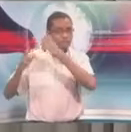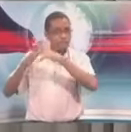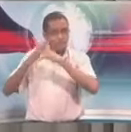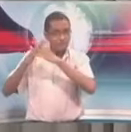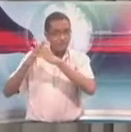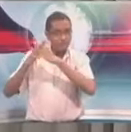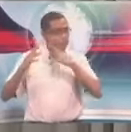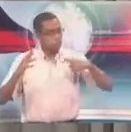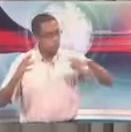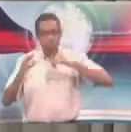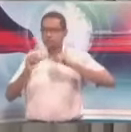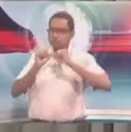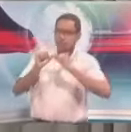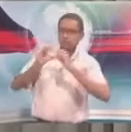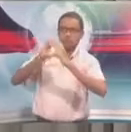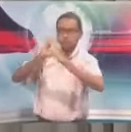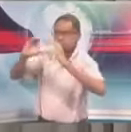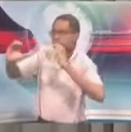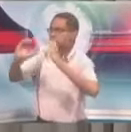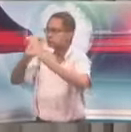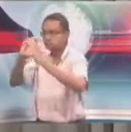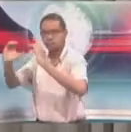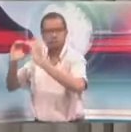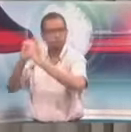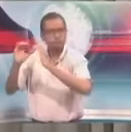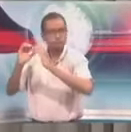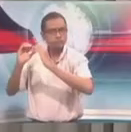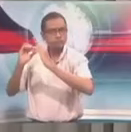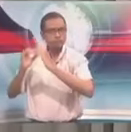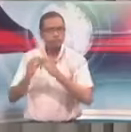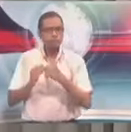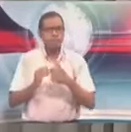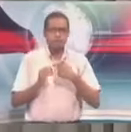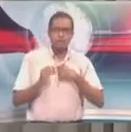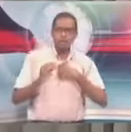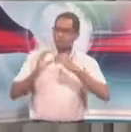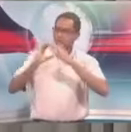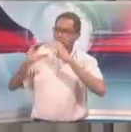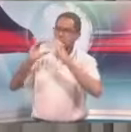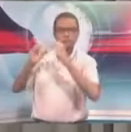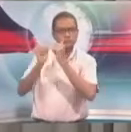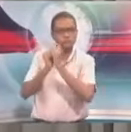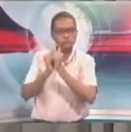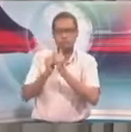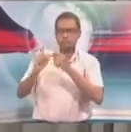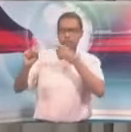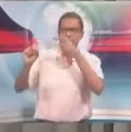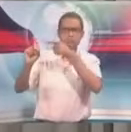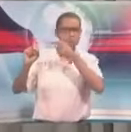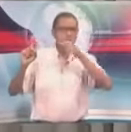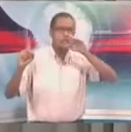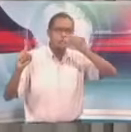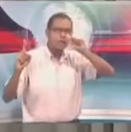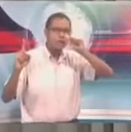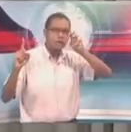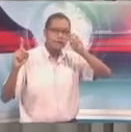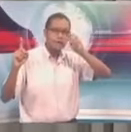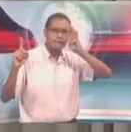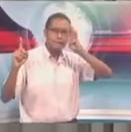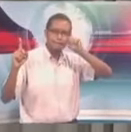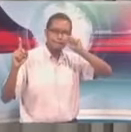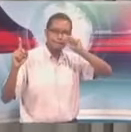States. I had a personal conversation with Ambassador Mondello last week at his request. We continue to have that very